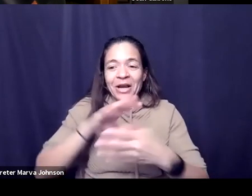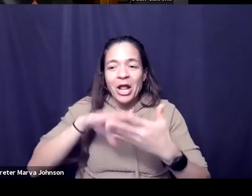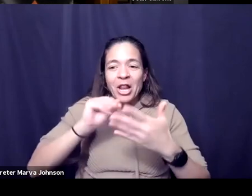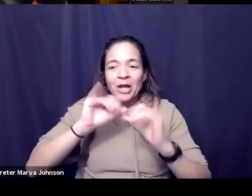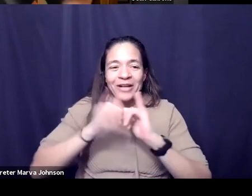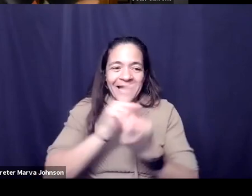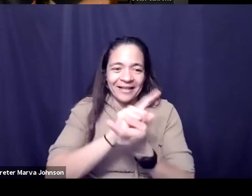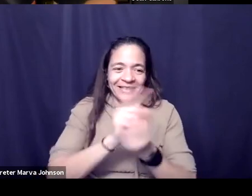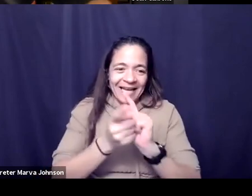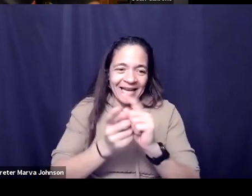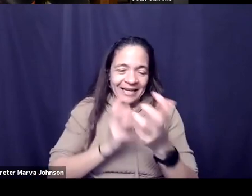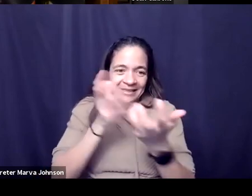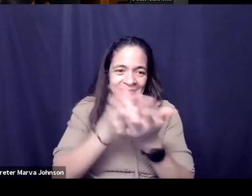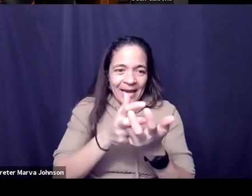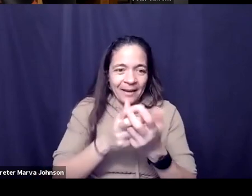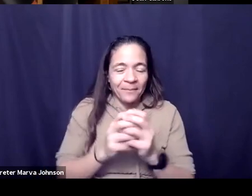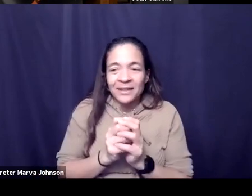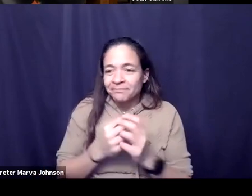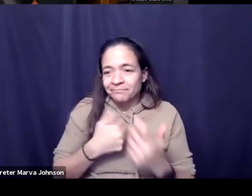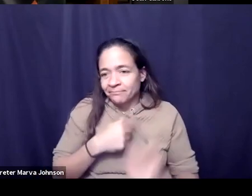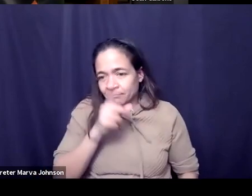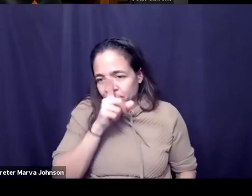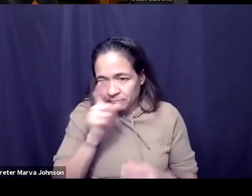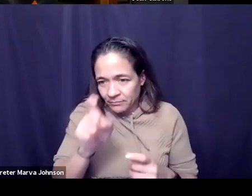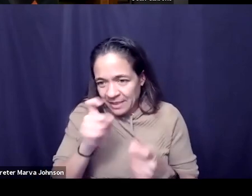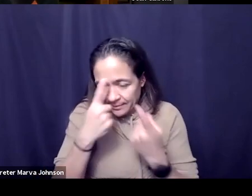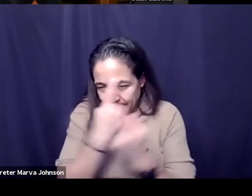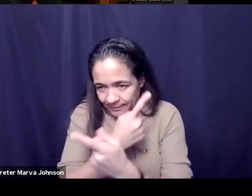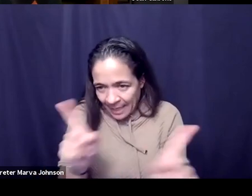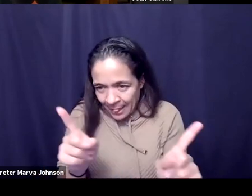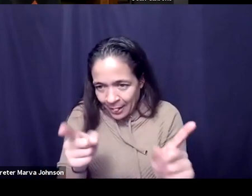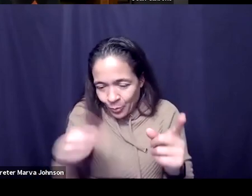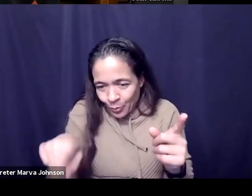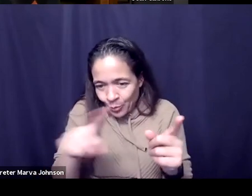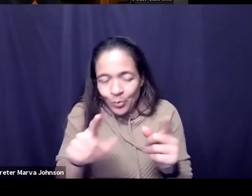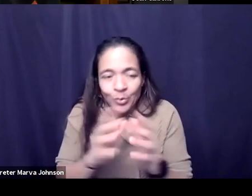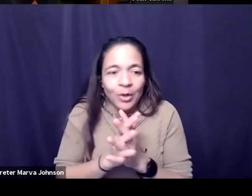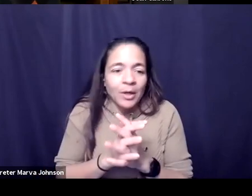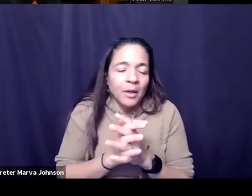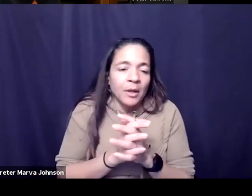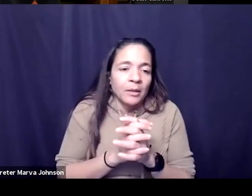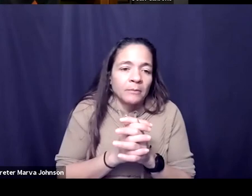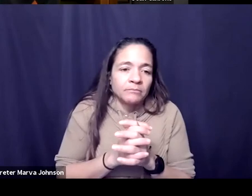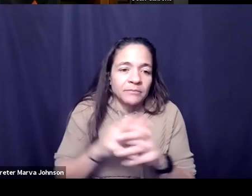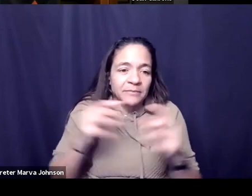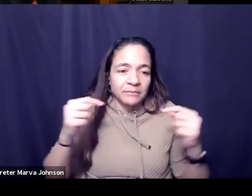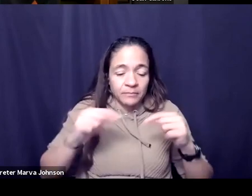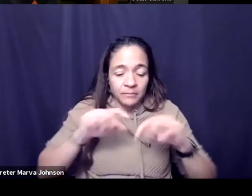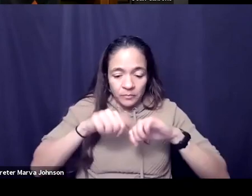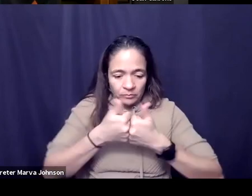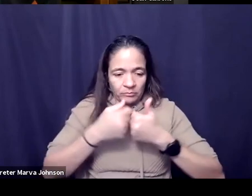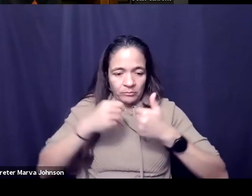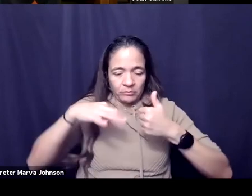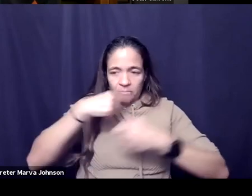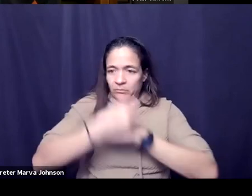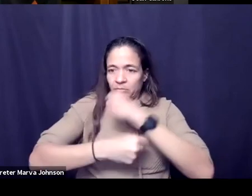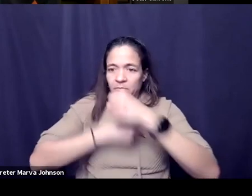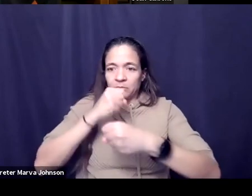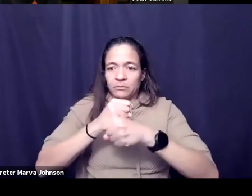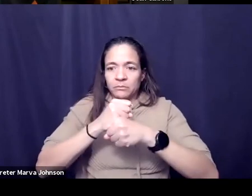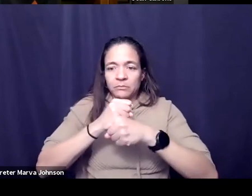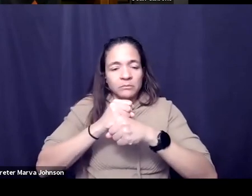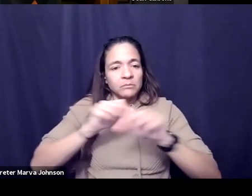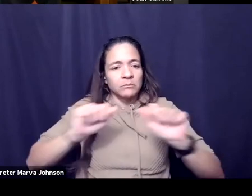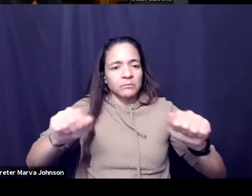you know i don't need to tell any of you that um the challenge of this year is adapting and when